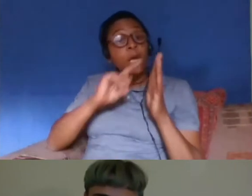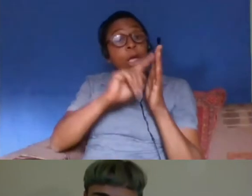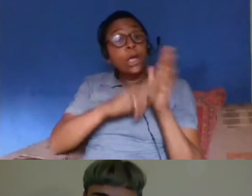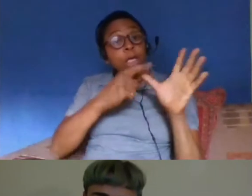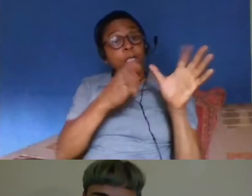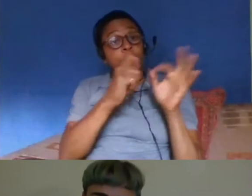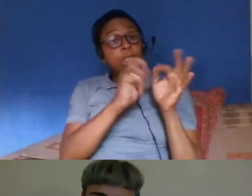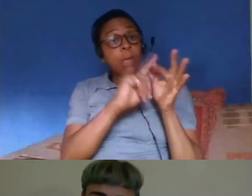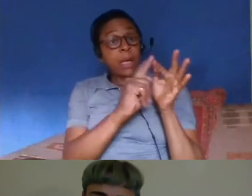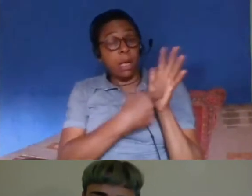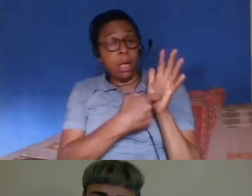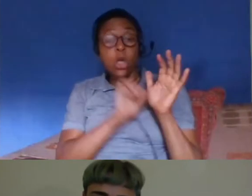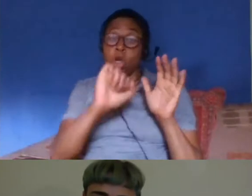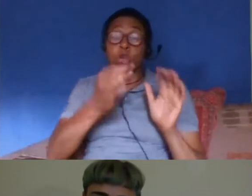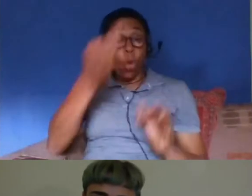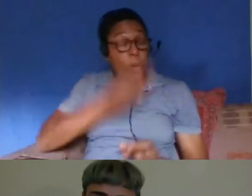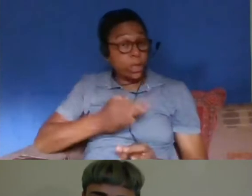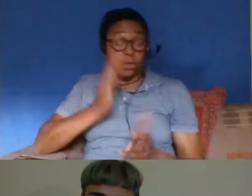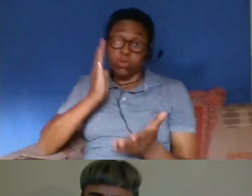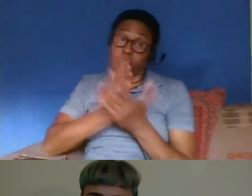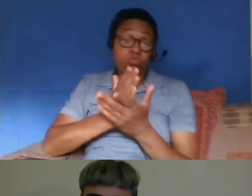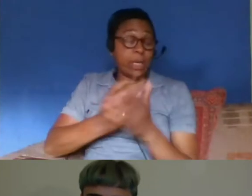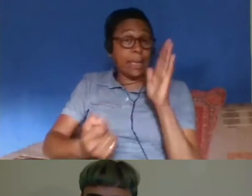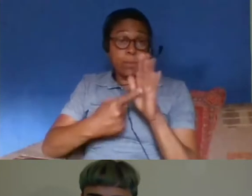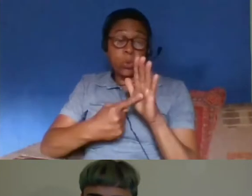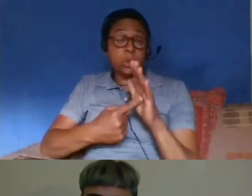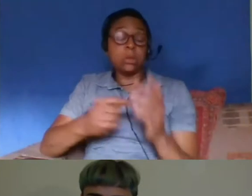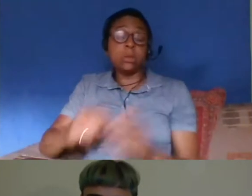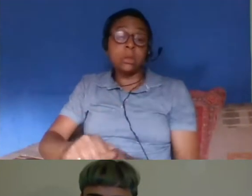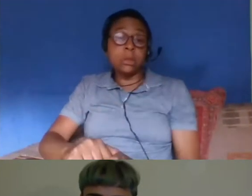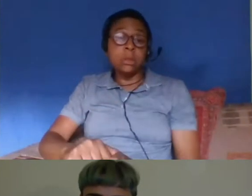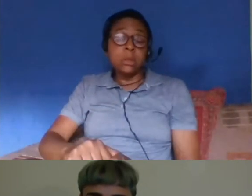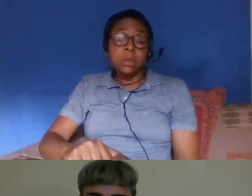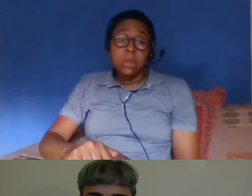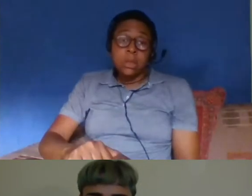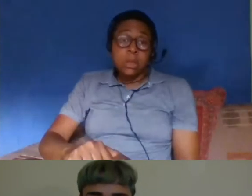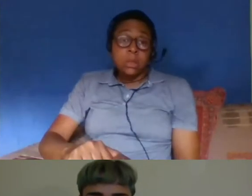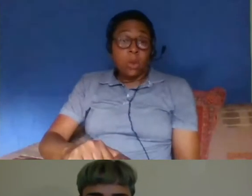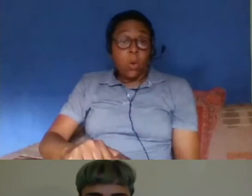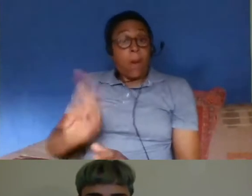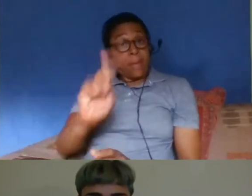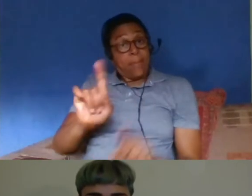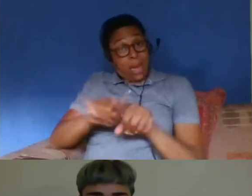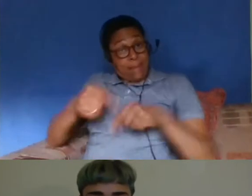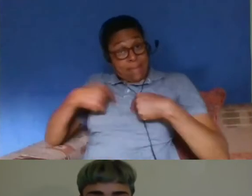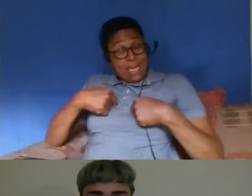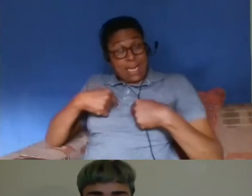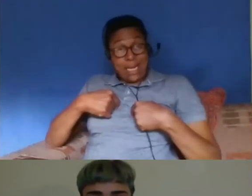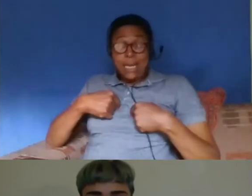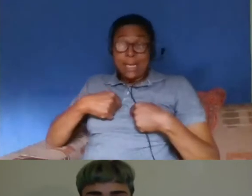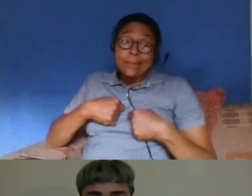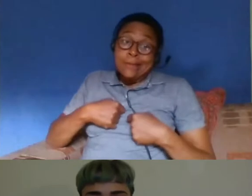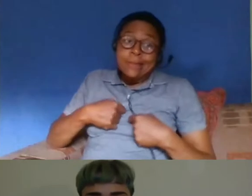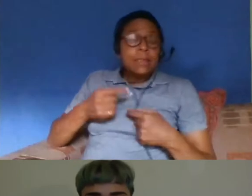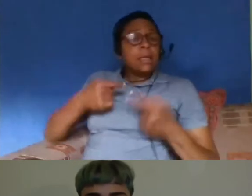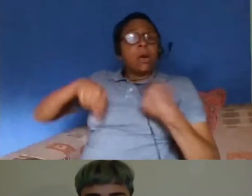that we face and certainly organizations like ours face and individuals like me face which is that for a very long while